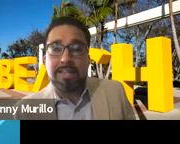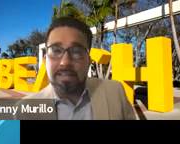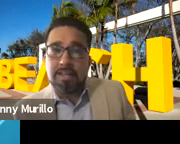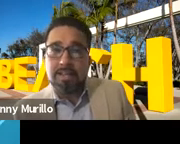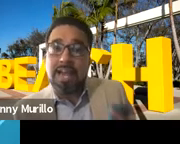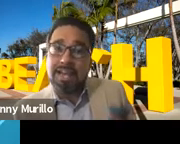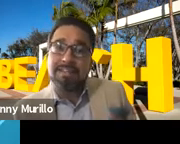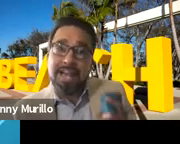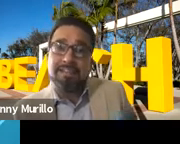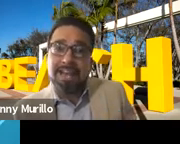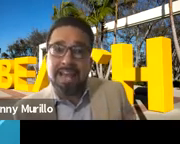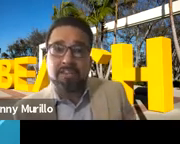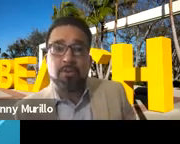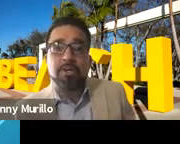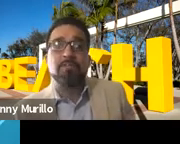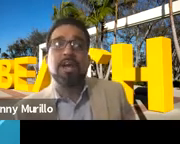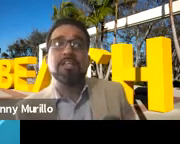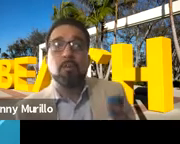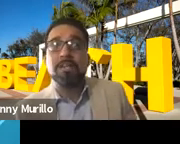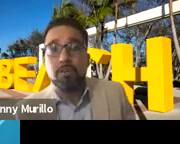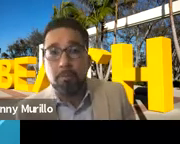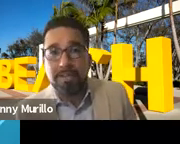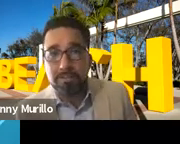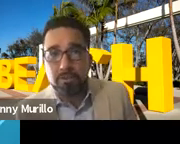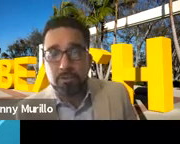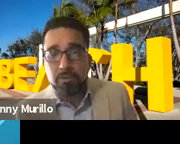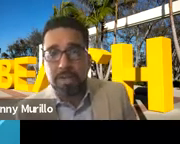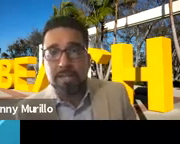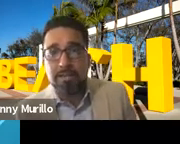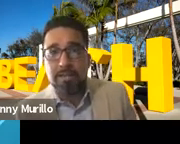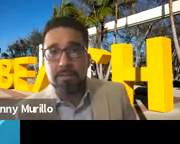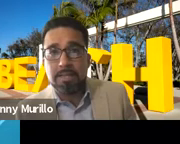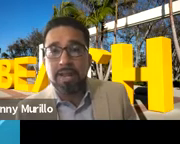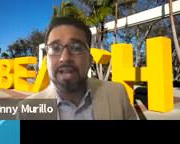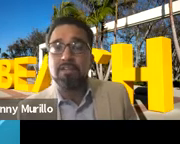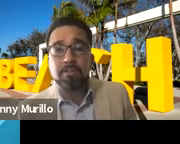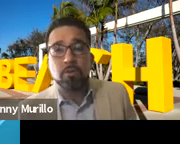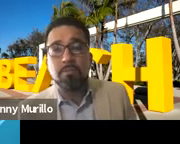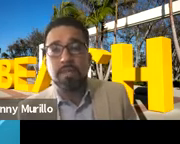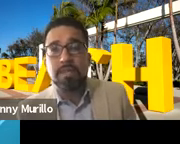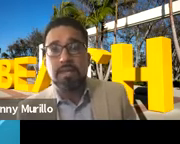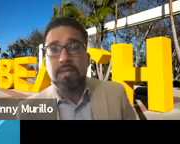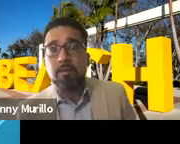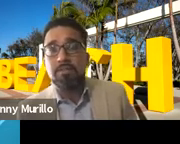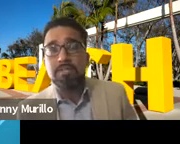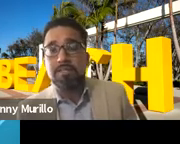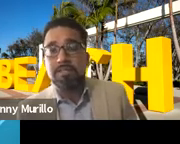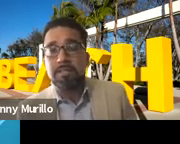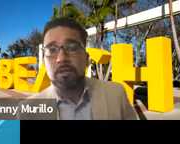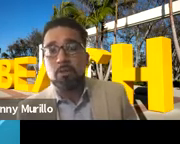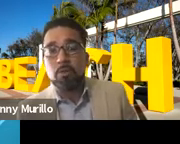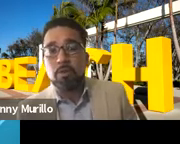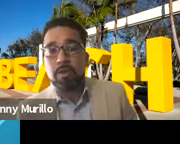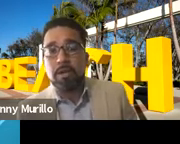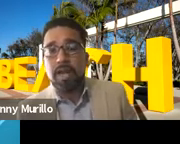Luckily, I had that attitude of at least wanting to go back to school. Because when I got to school, it was just